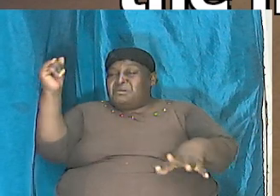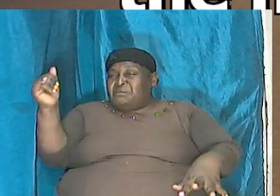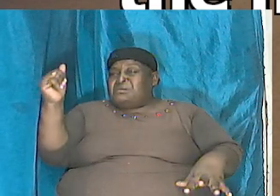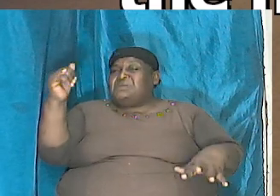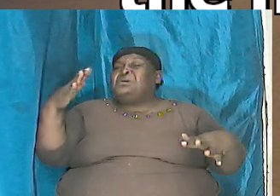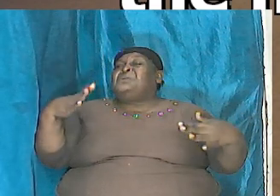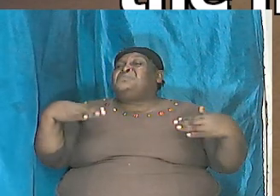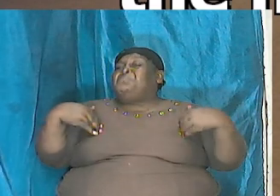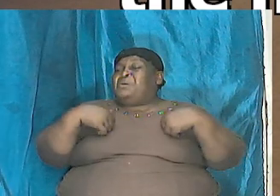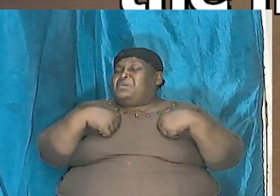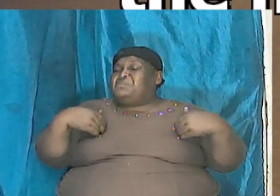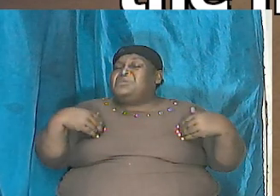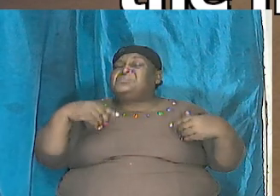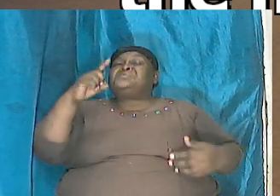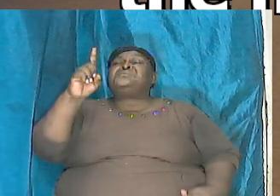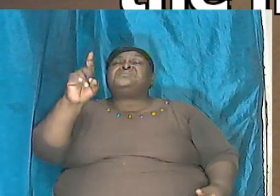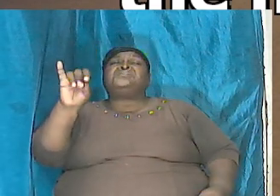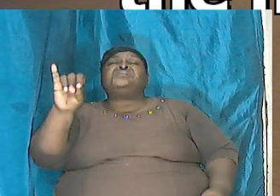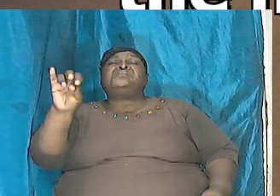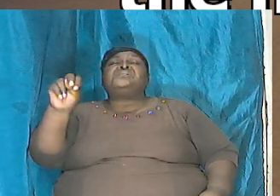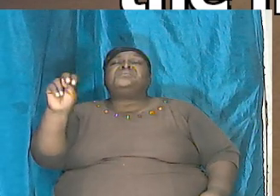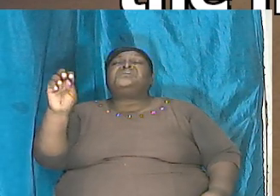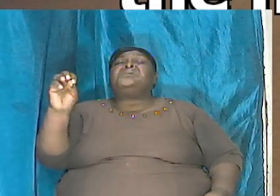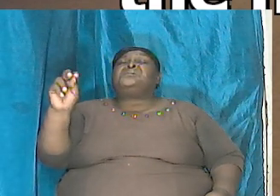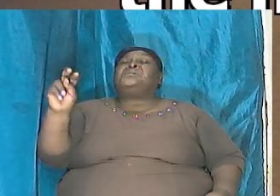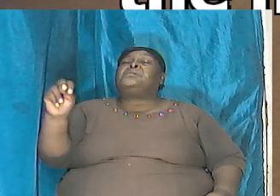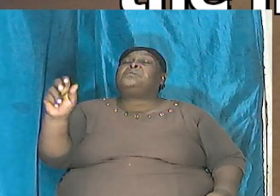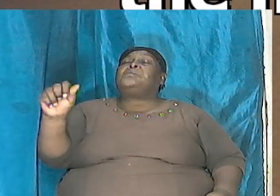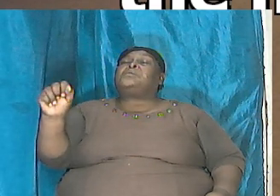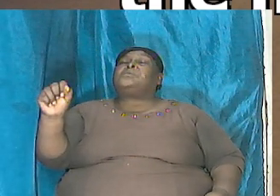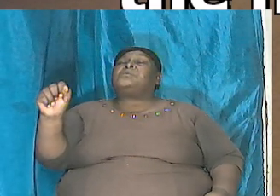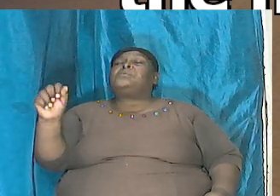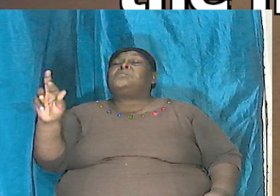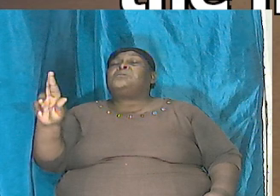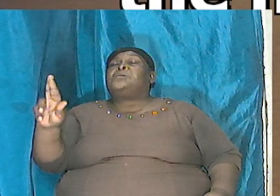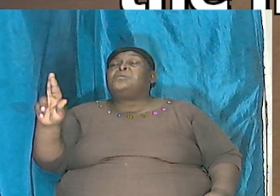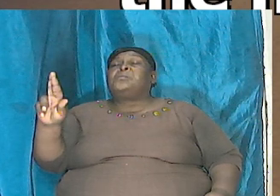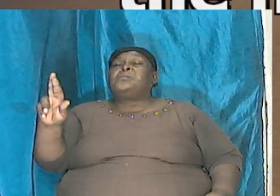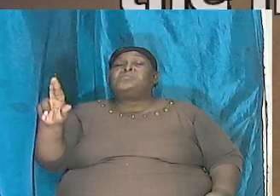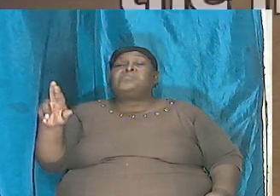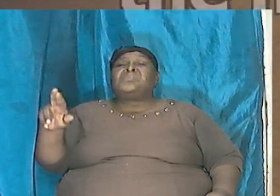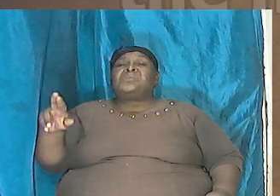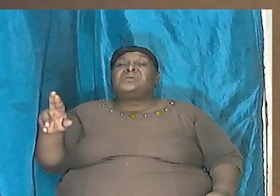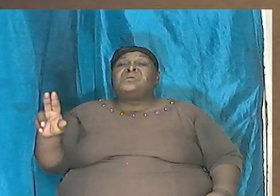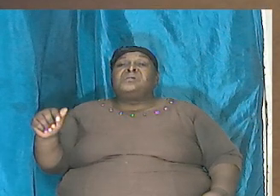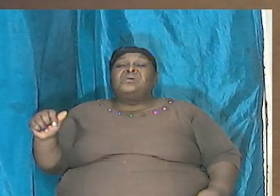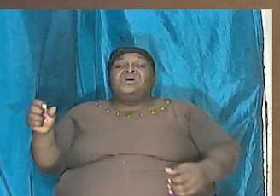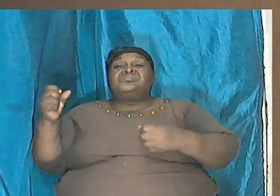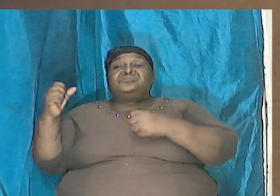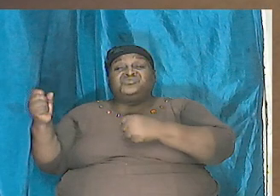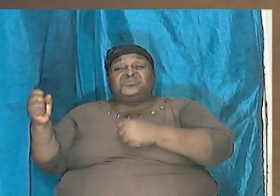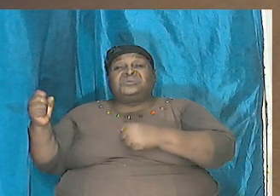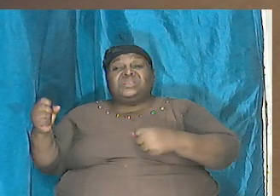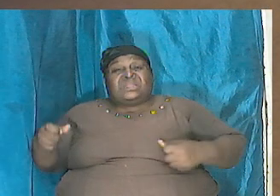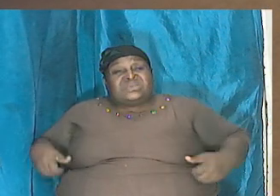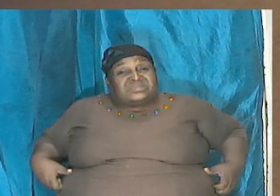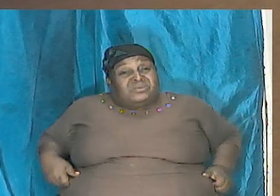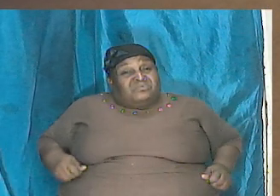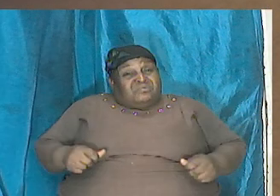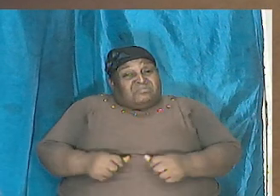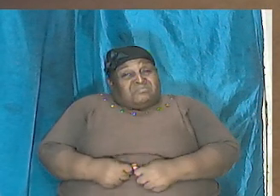it says that his strength is in his loins and his forces in the navel of his belly so he is kind of giving a description of how